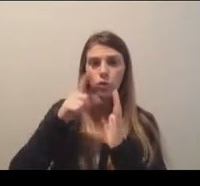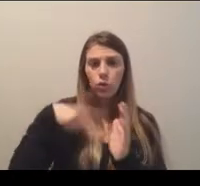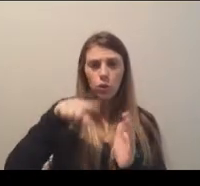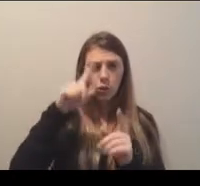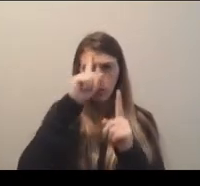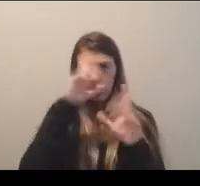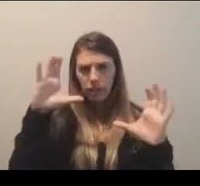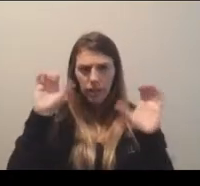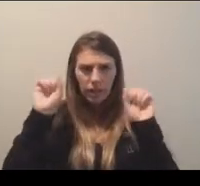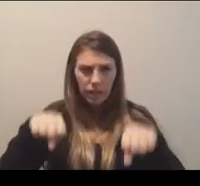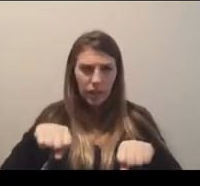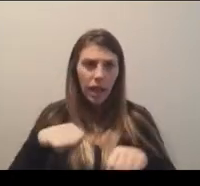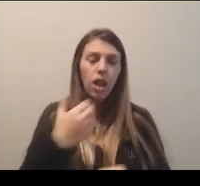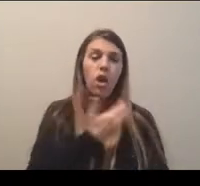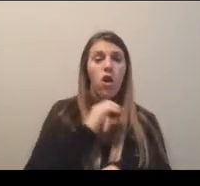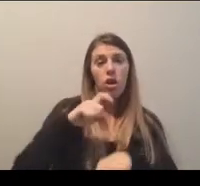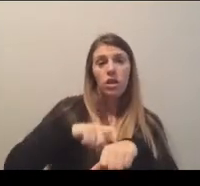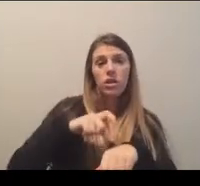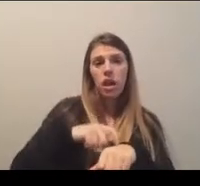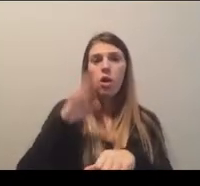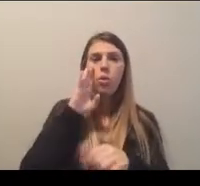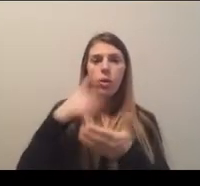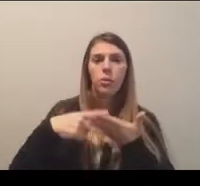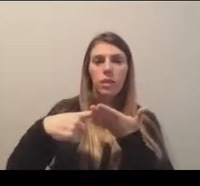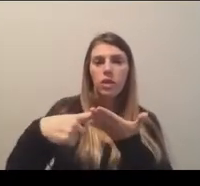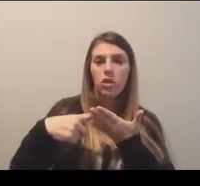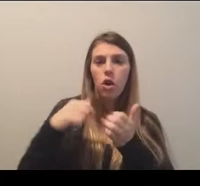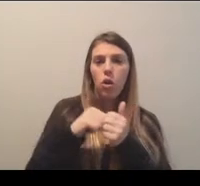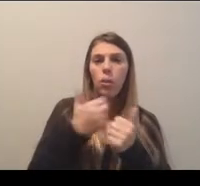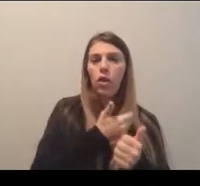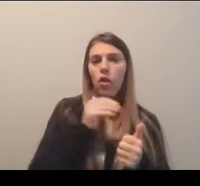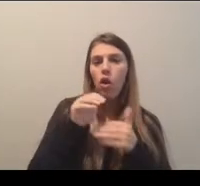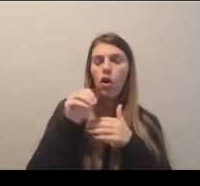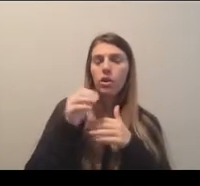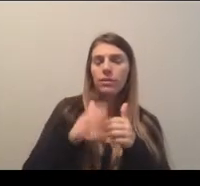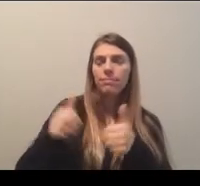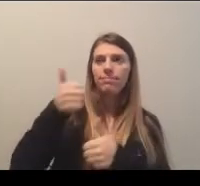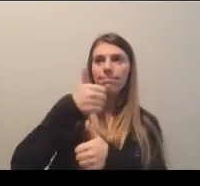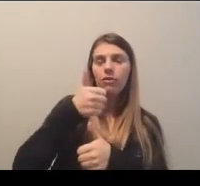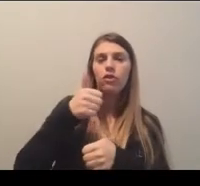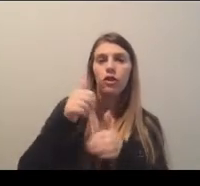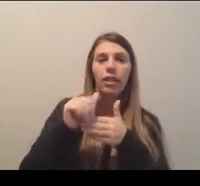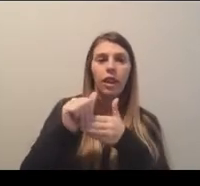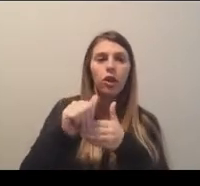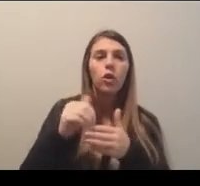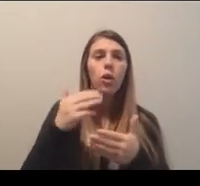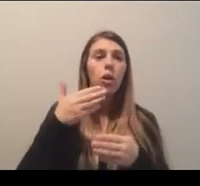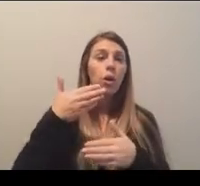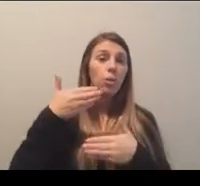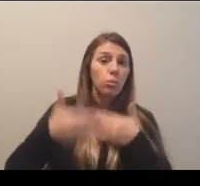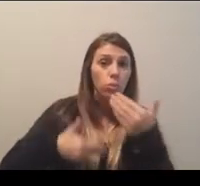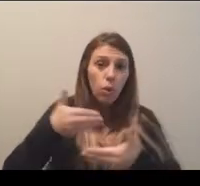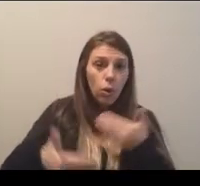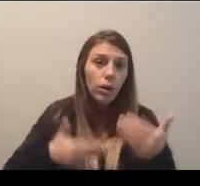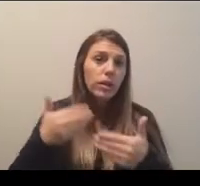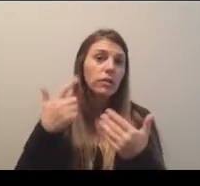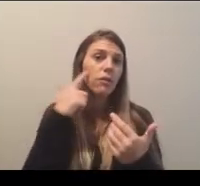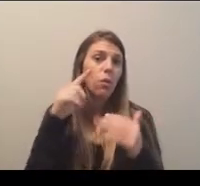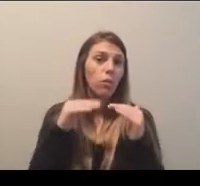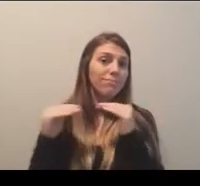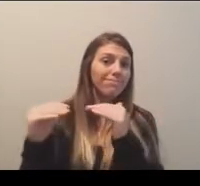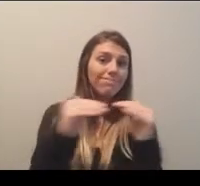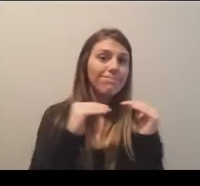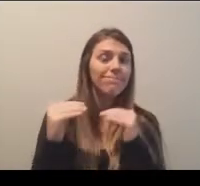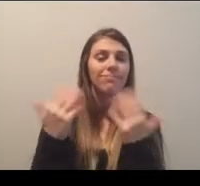The bulk of our time will be spent in dialogue with our senior leaders about progress on recommendations for equity across championships,